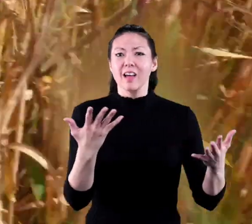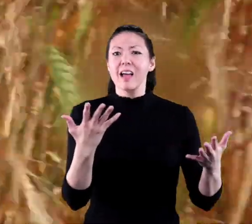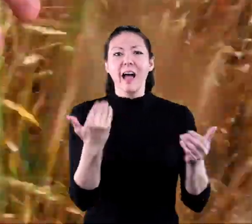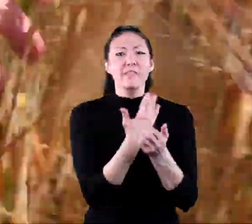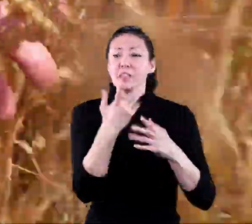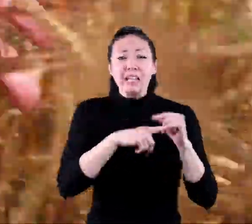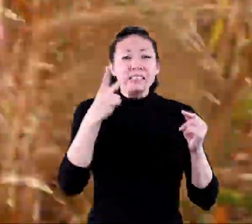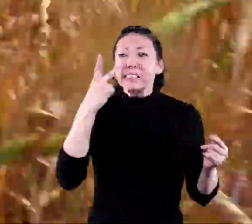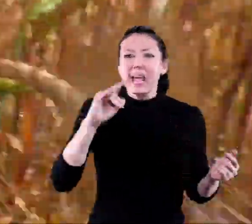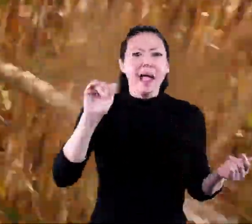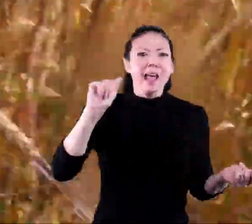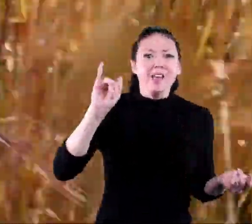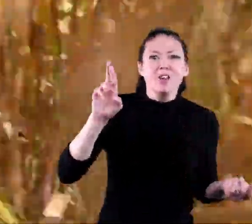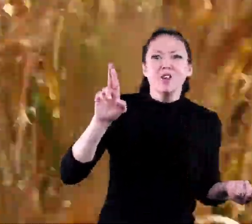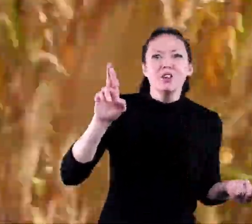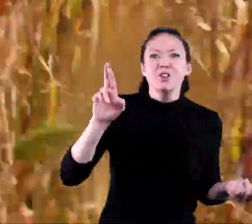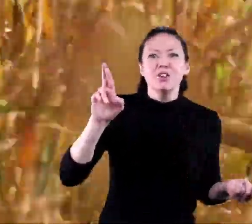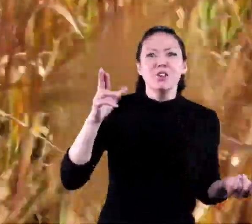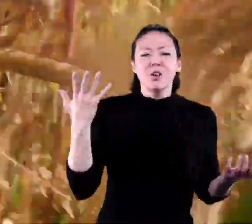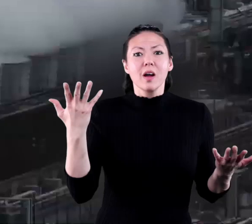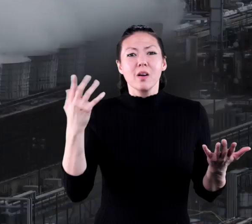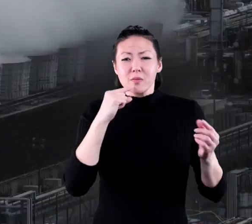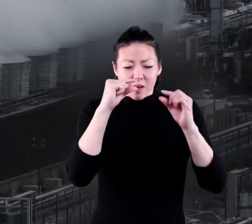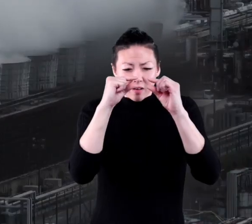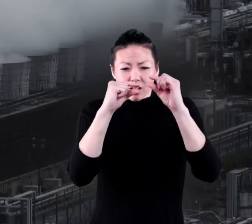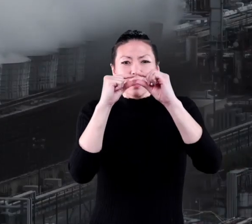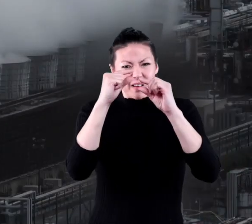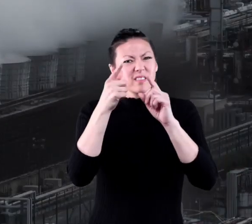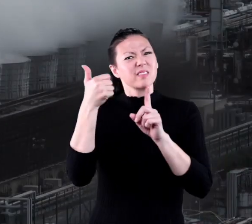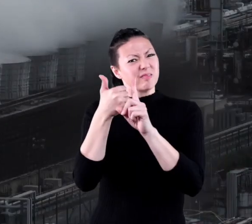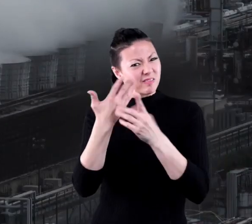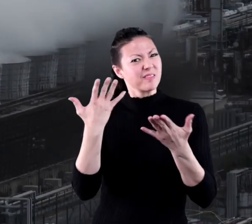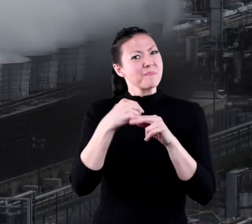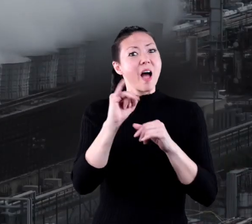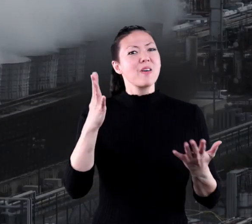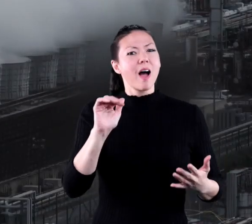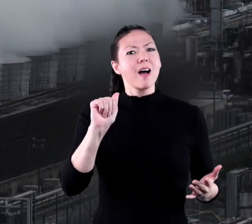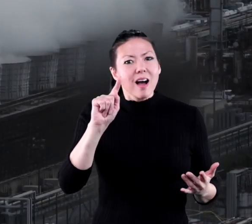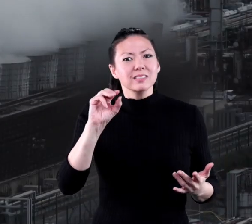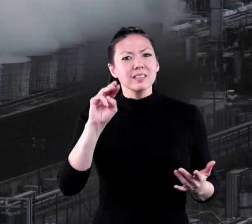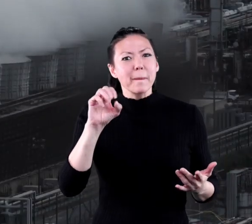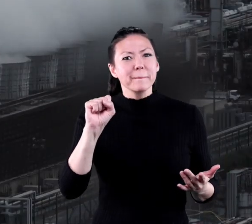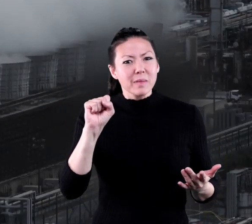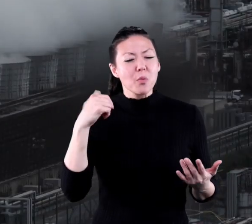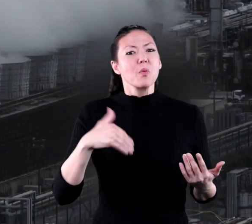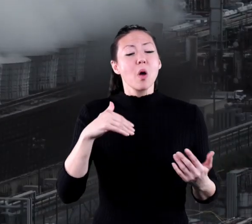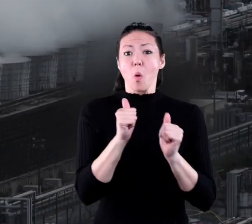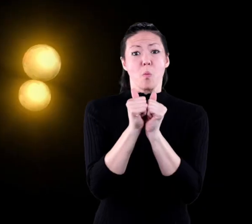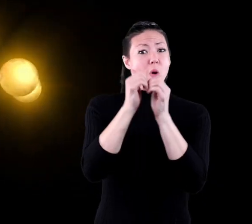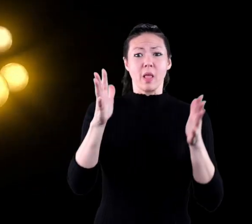touch and even things you can't, such as air, are made up of tiny building blocks called atoms.